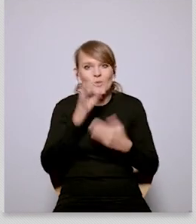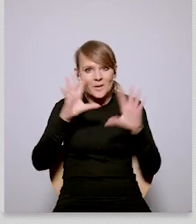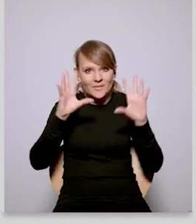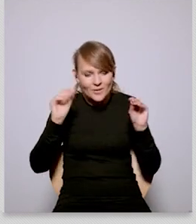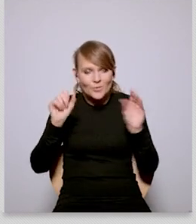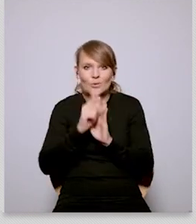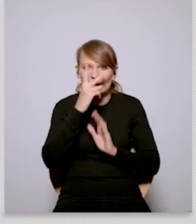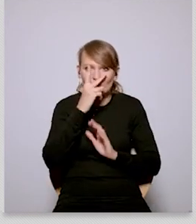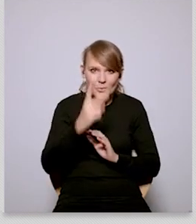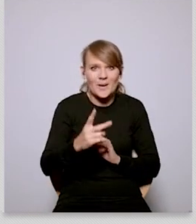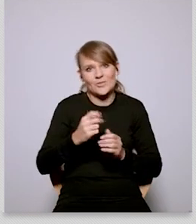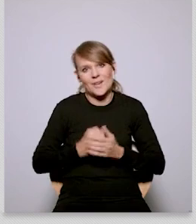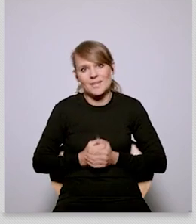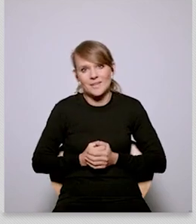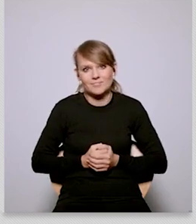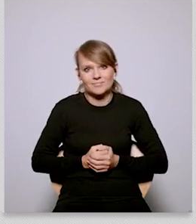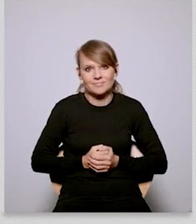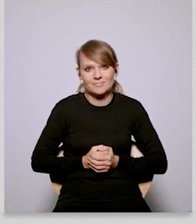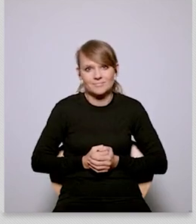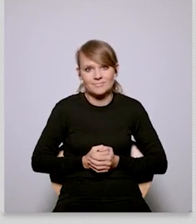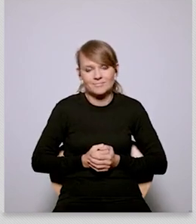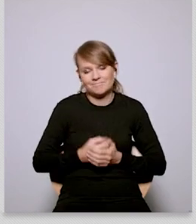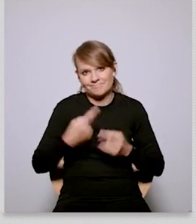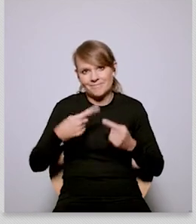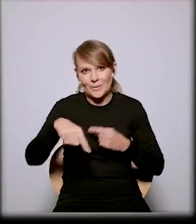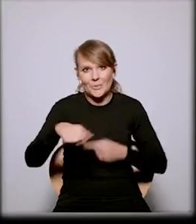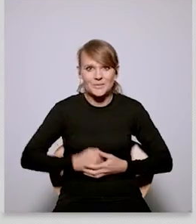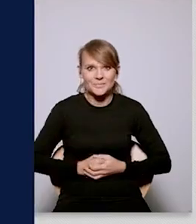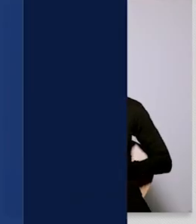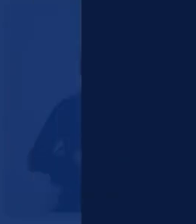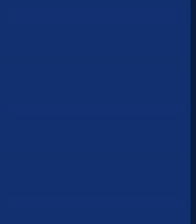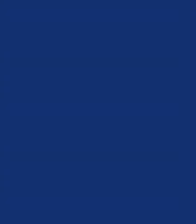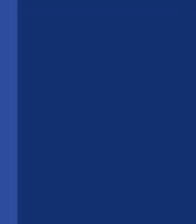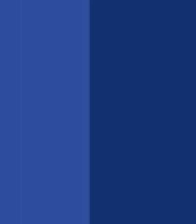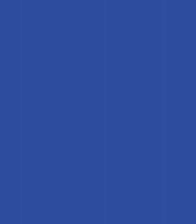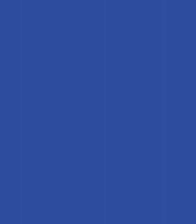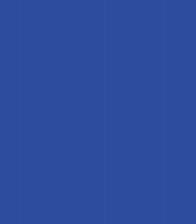place have a nice evening thank you for being with us and see you soon